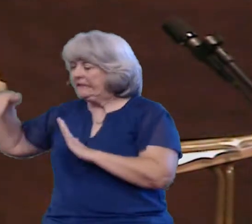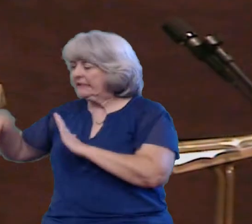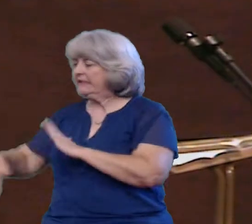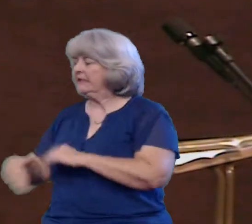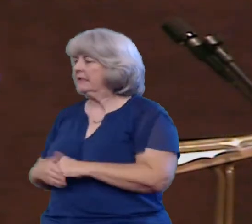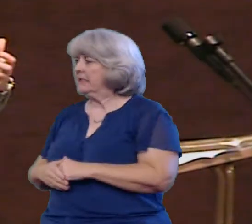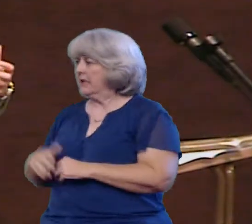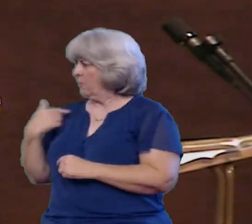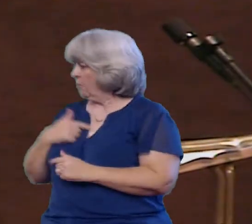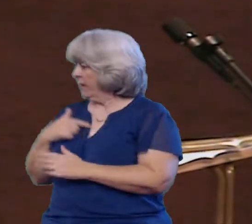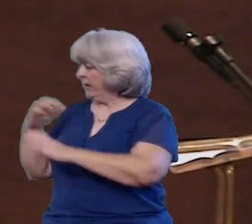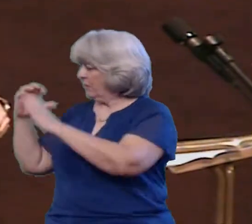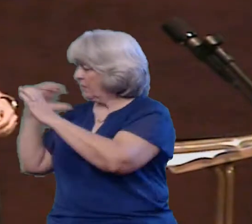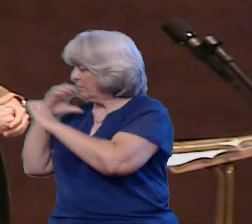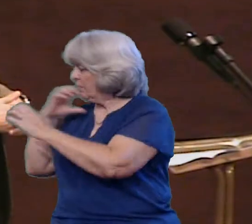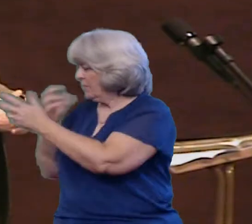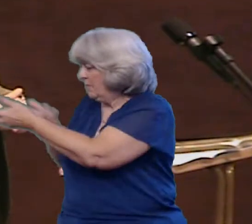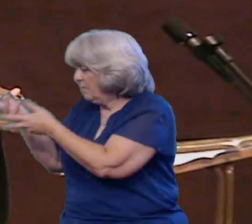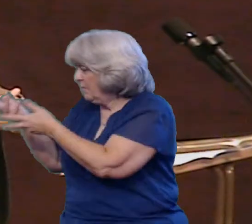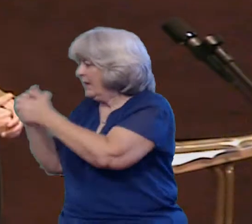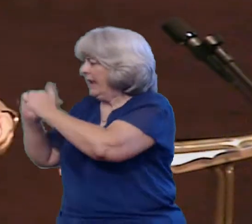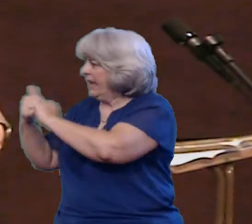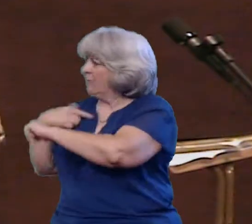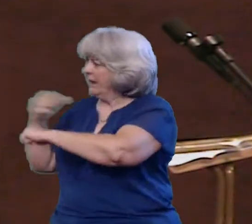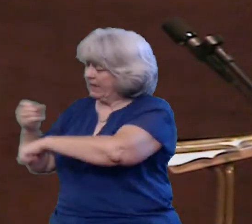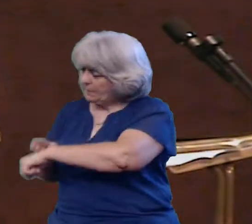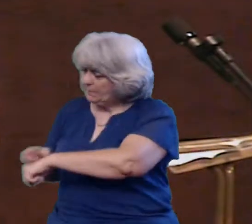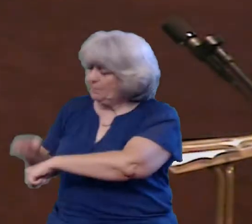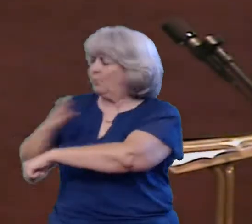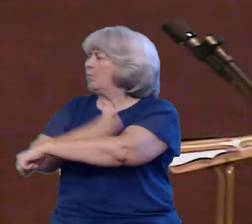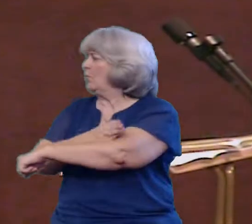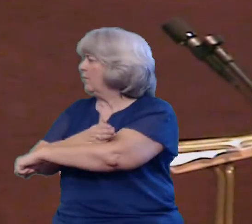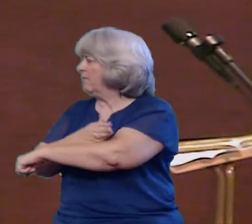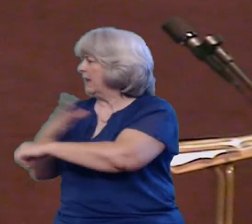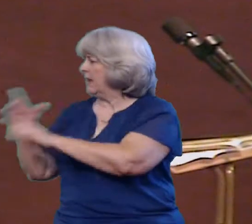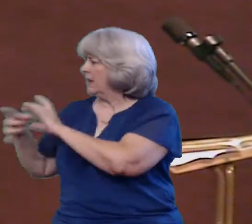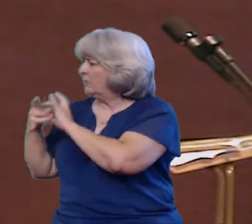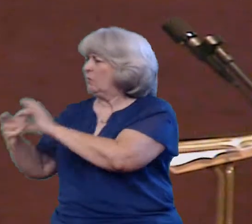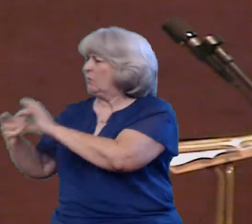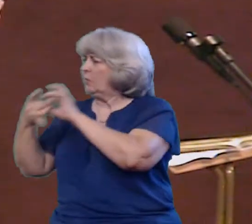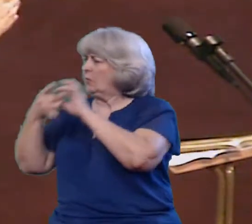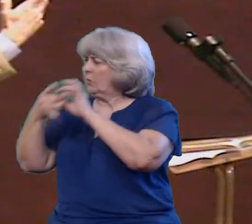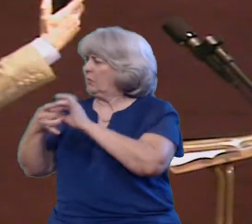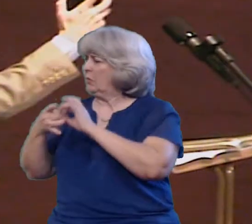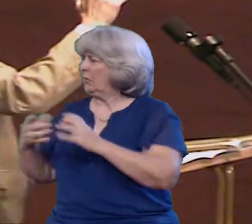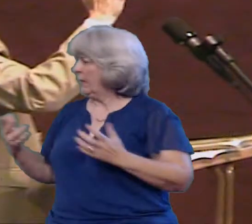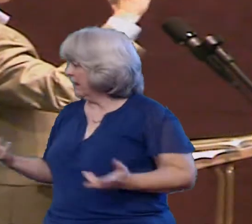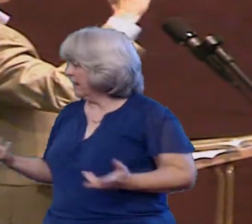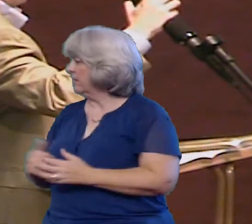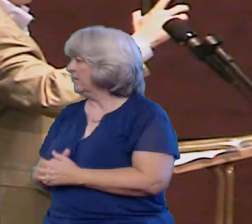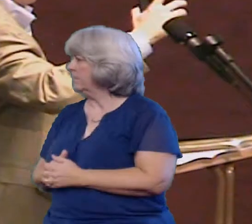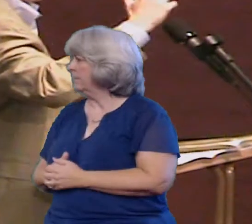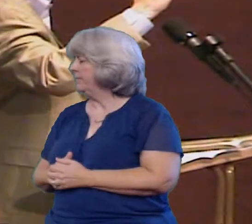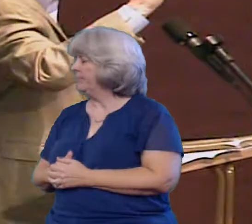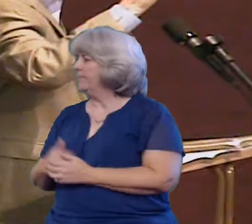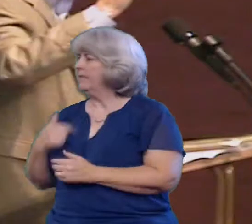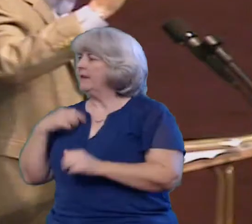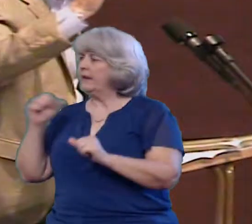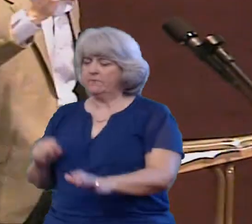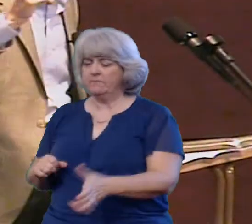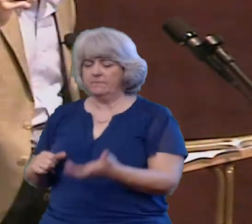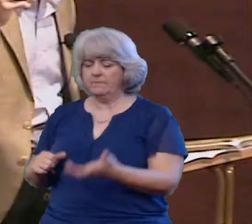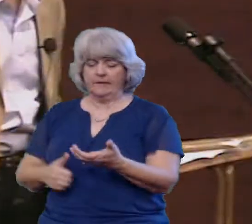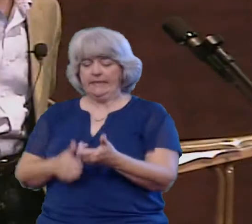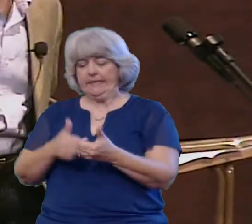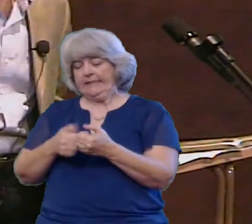we communicating with them? You know we could we could pull these out and we we can text we can send messages